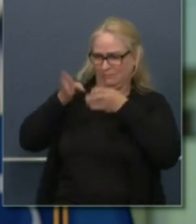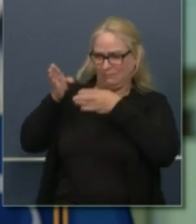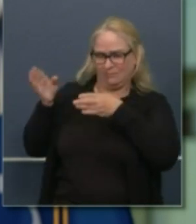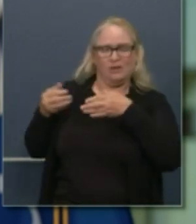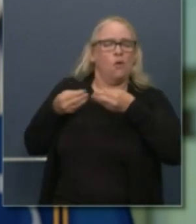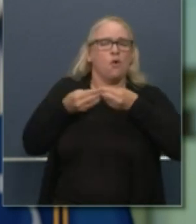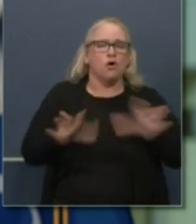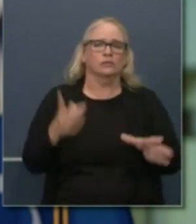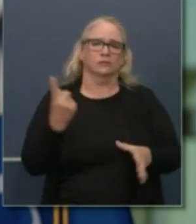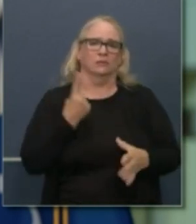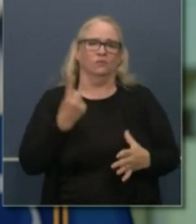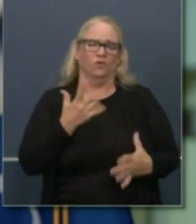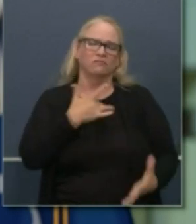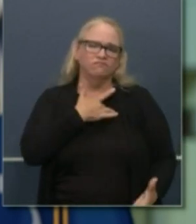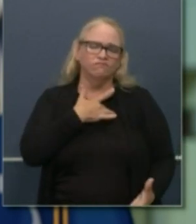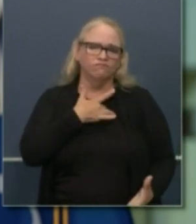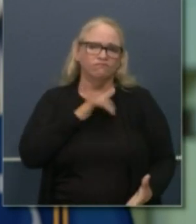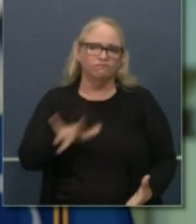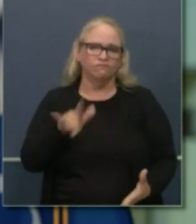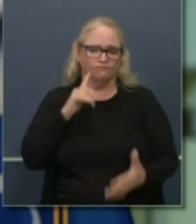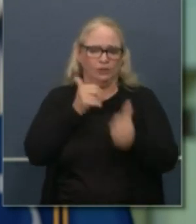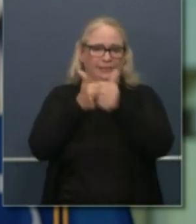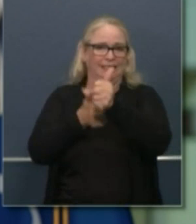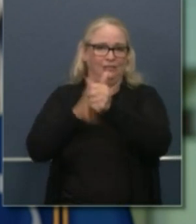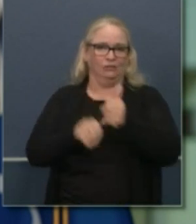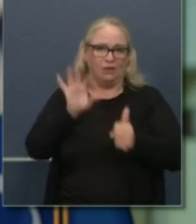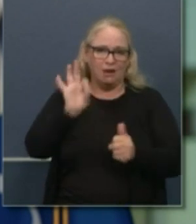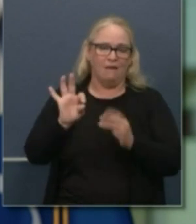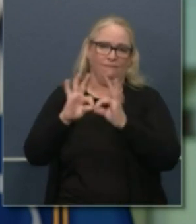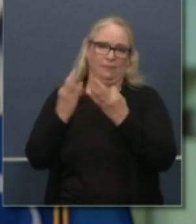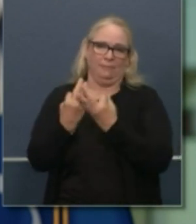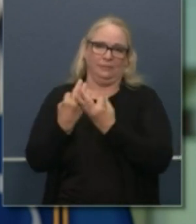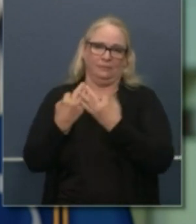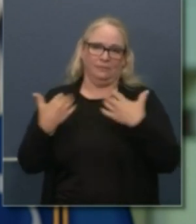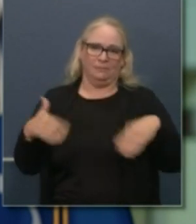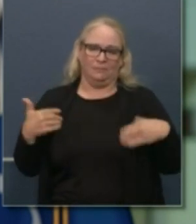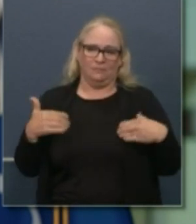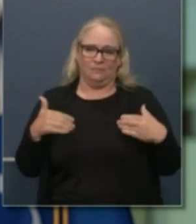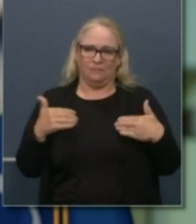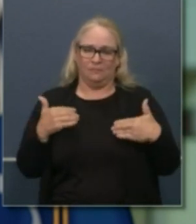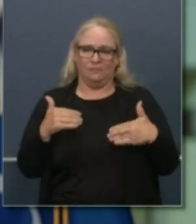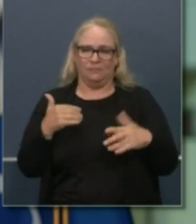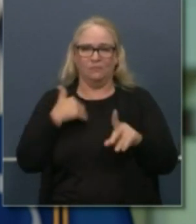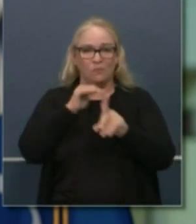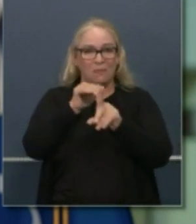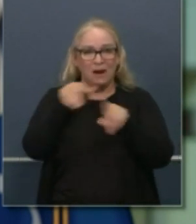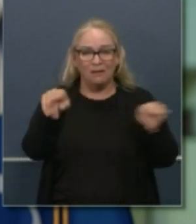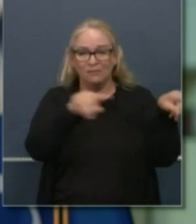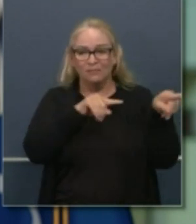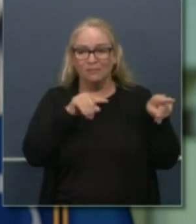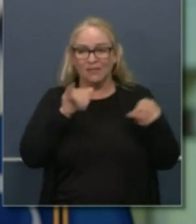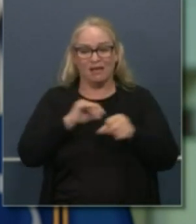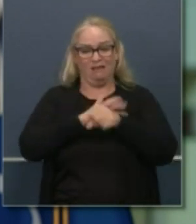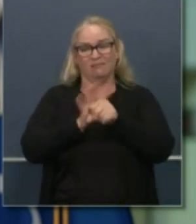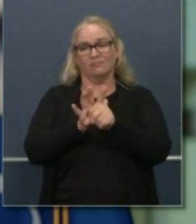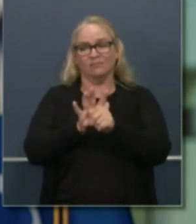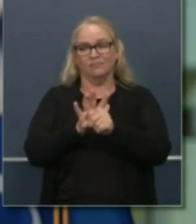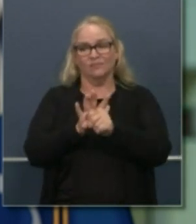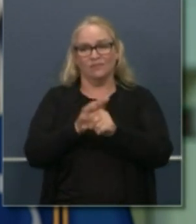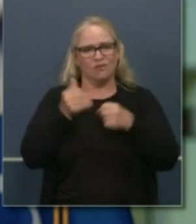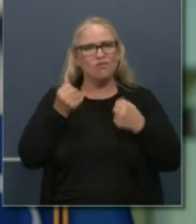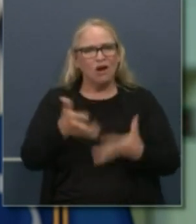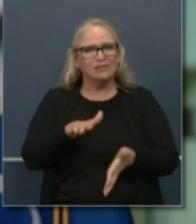heart goes out to each and every family uh and again a reminder of how deadly this disease is as well uh